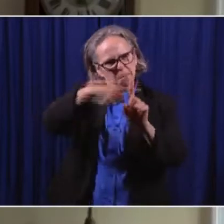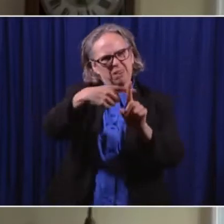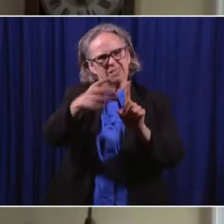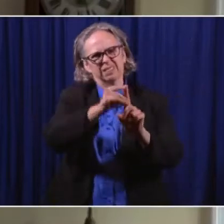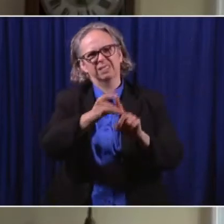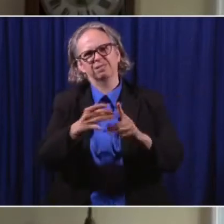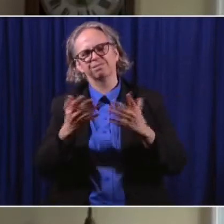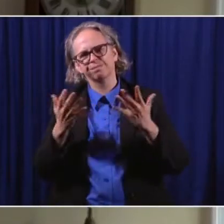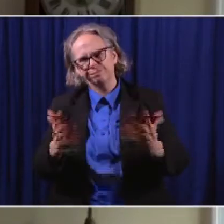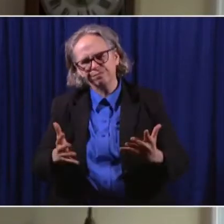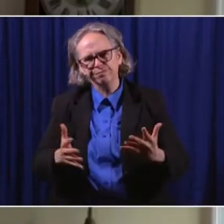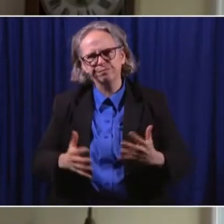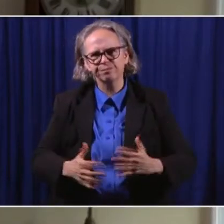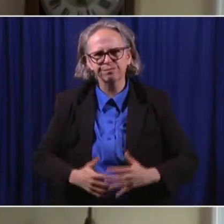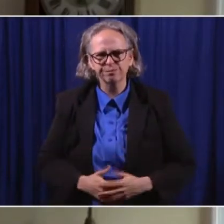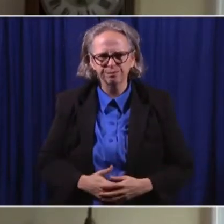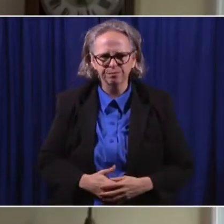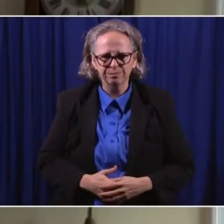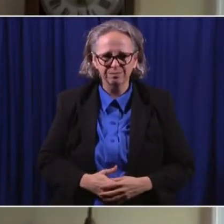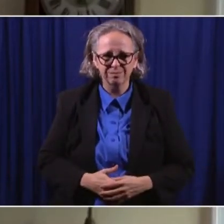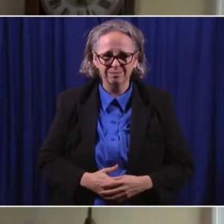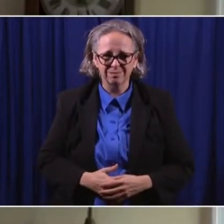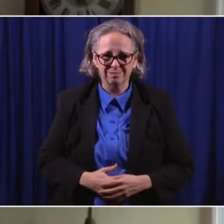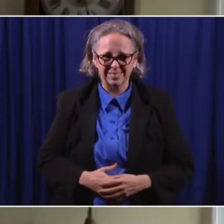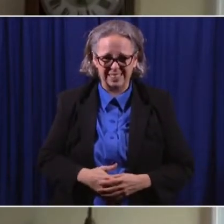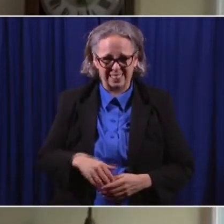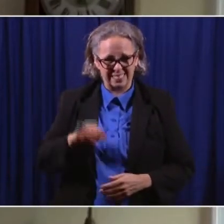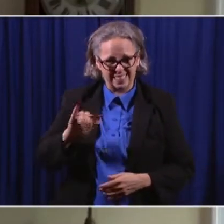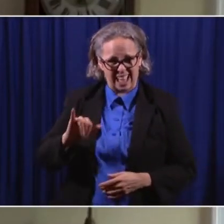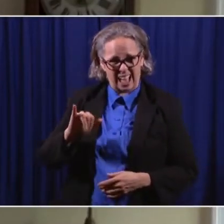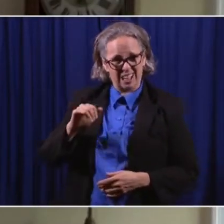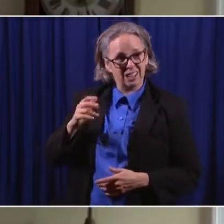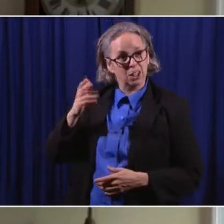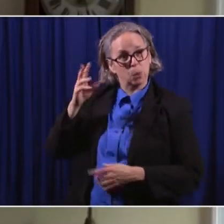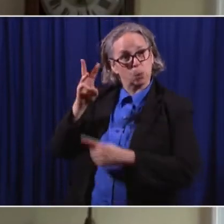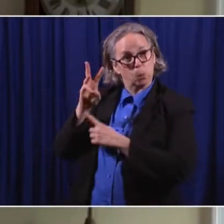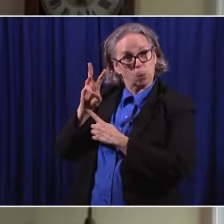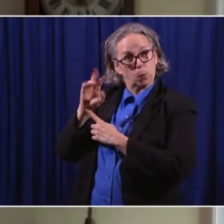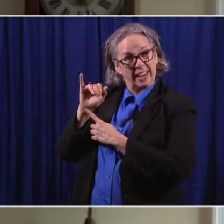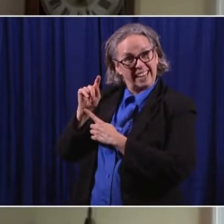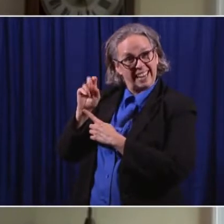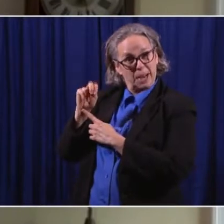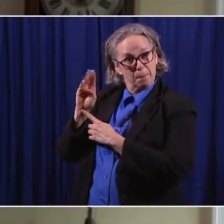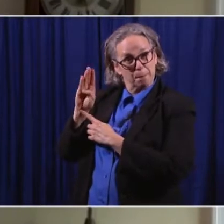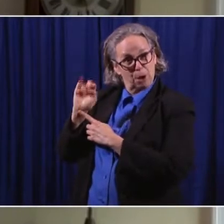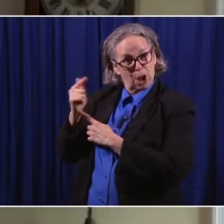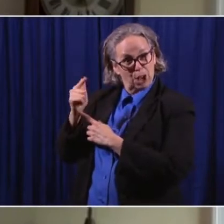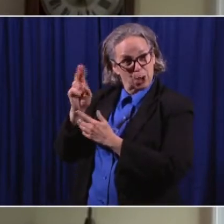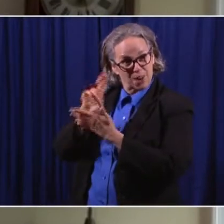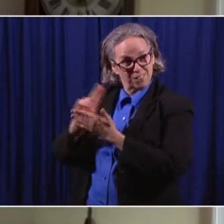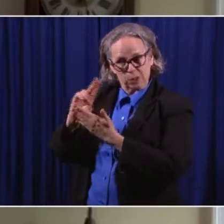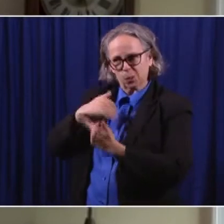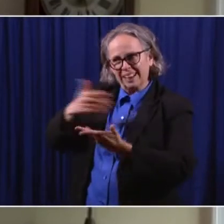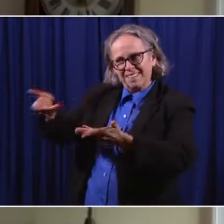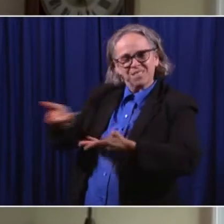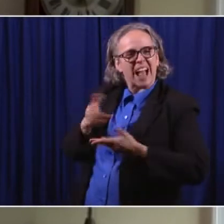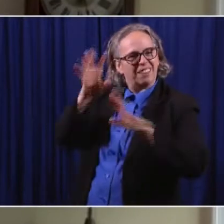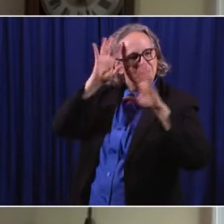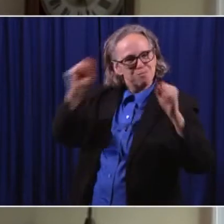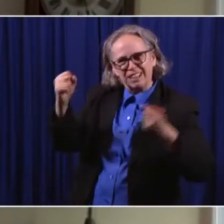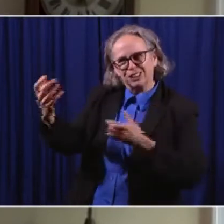Speaking of Wittenberg, we're going to ask the president of Wittenberg to come on here, Dr. Franson.